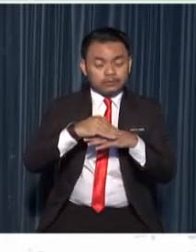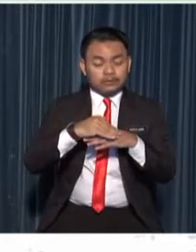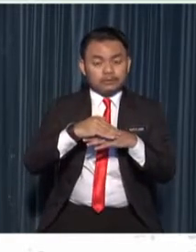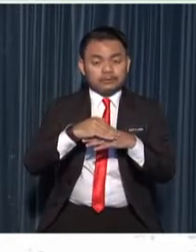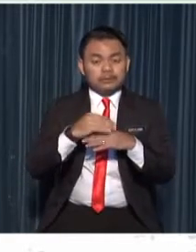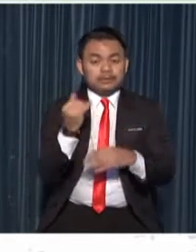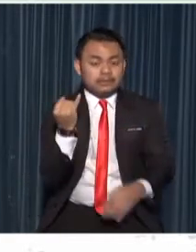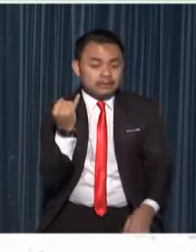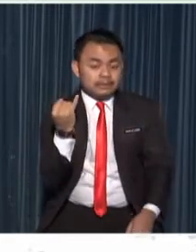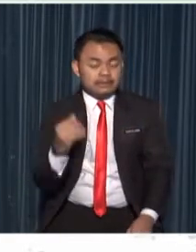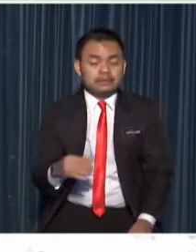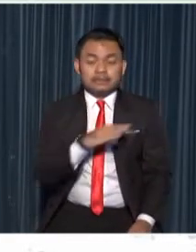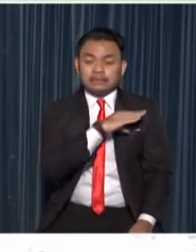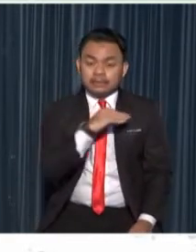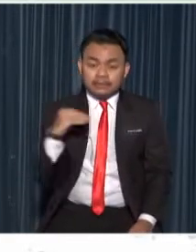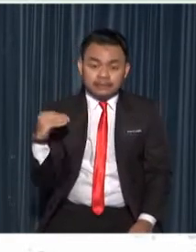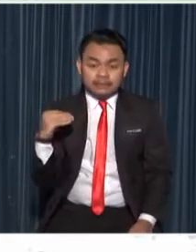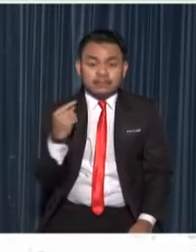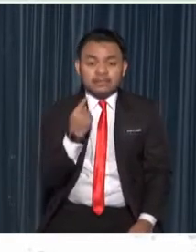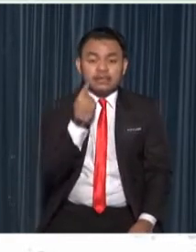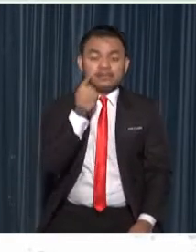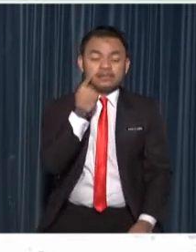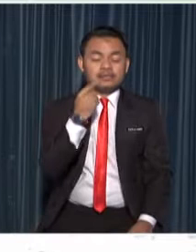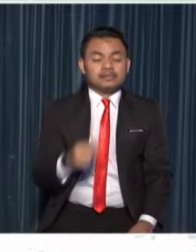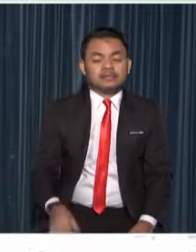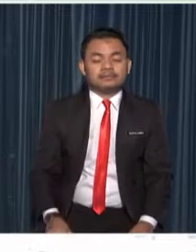seeds and suckers plants